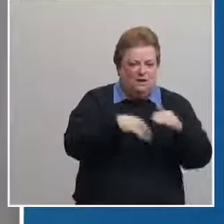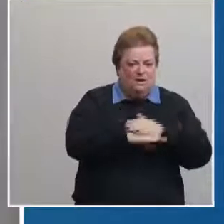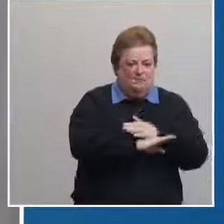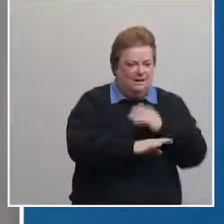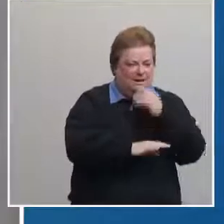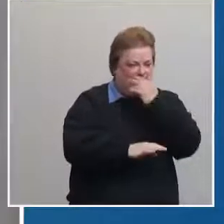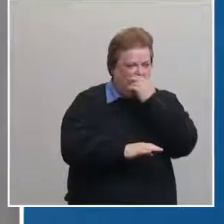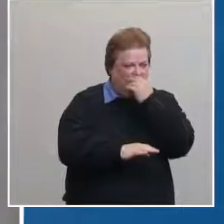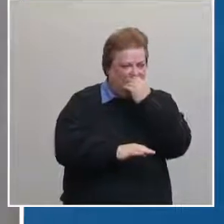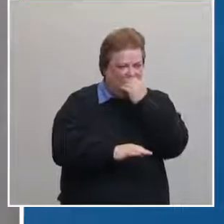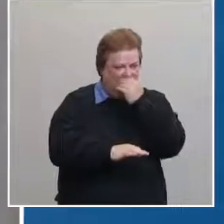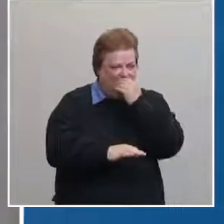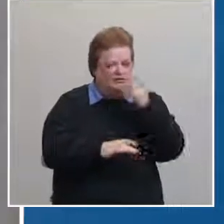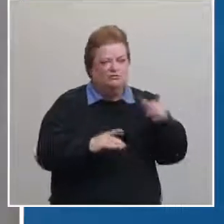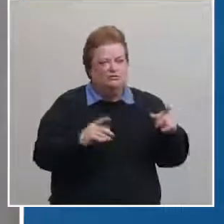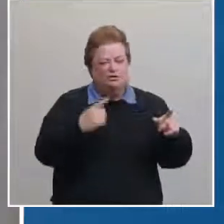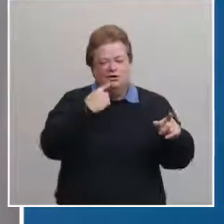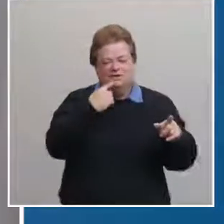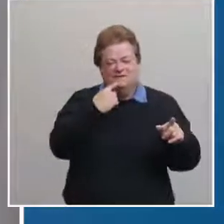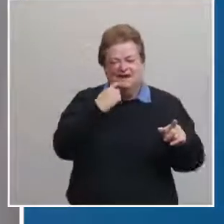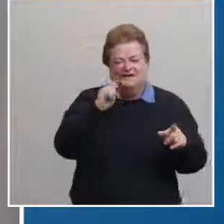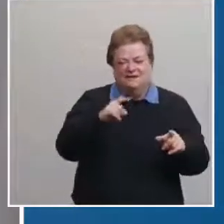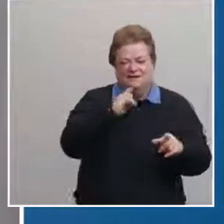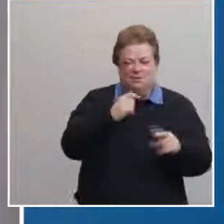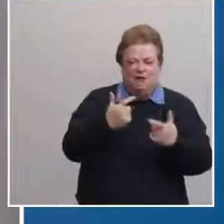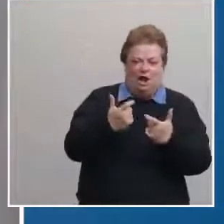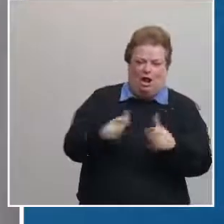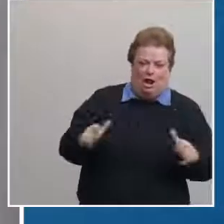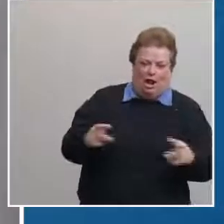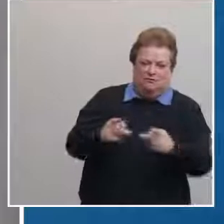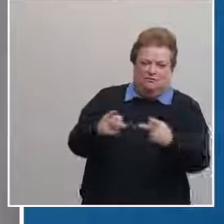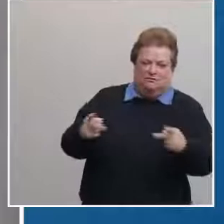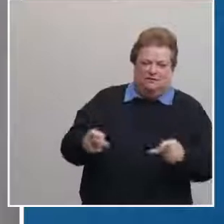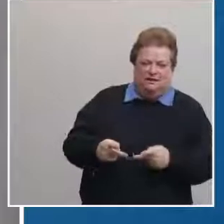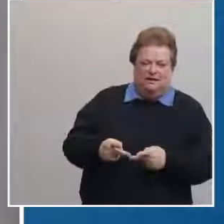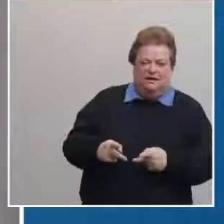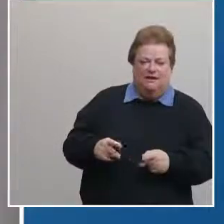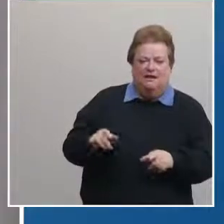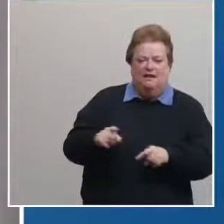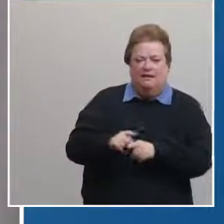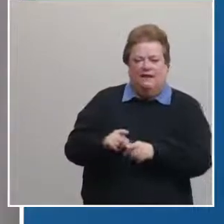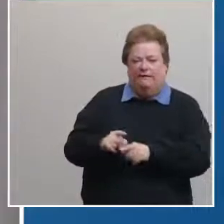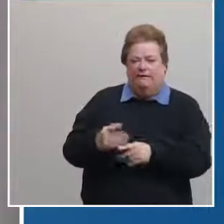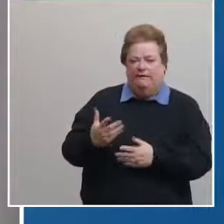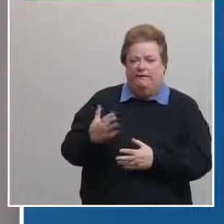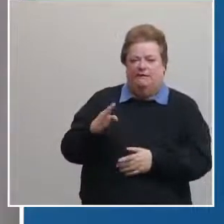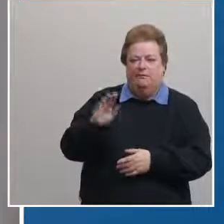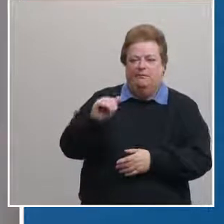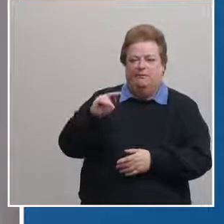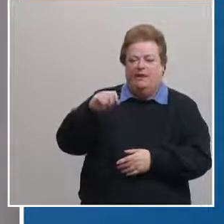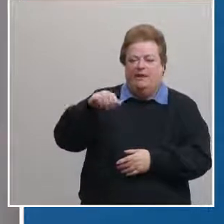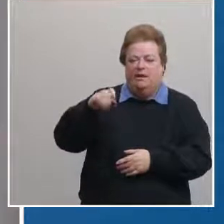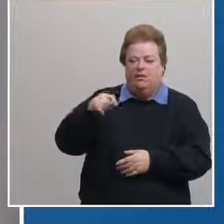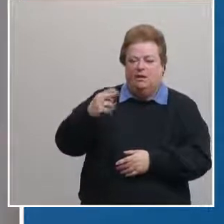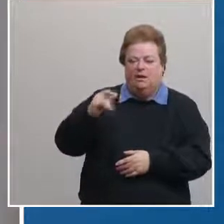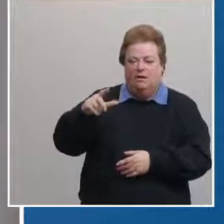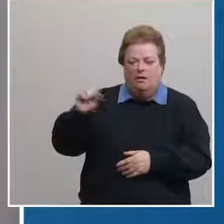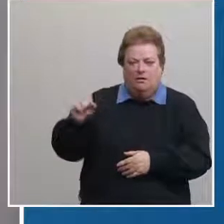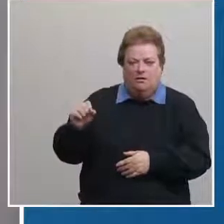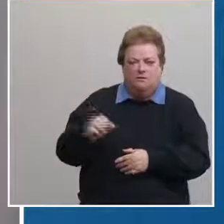it needs to be are you saying it needs to be a large facility i mean would you look at like banquet halls would you look at um empty